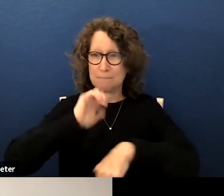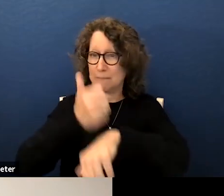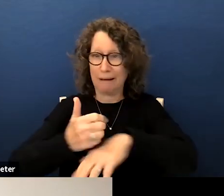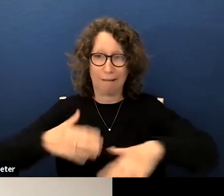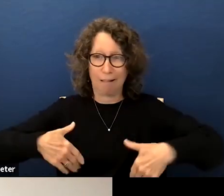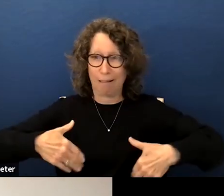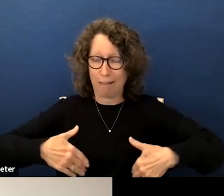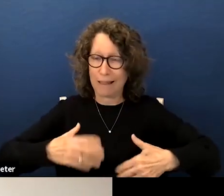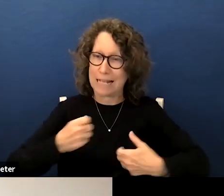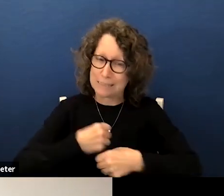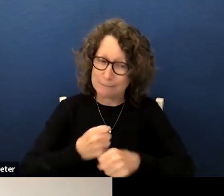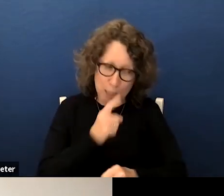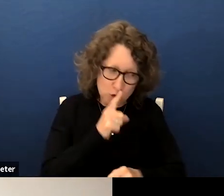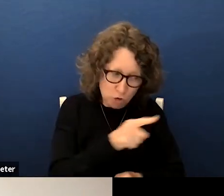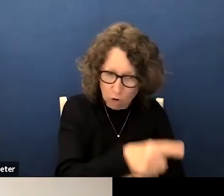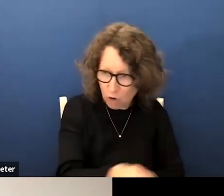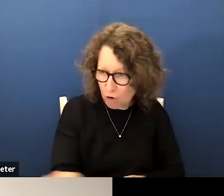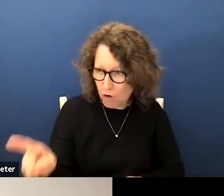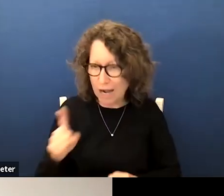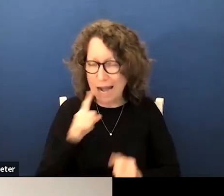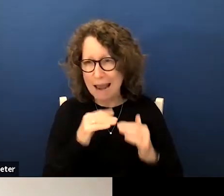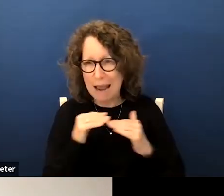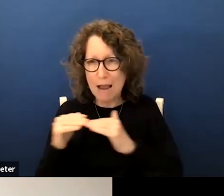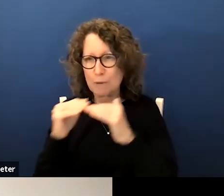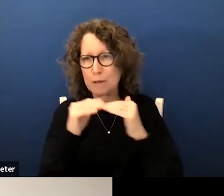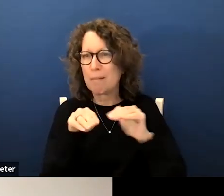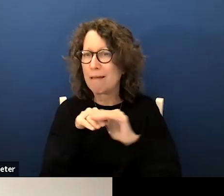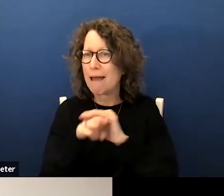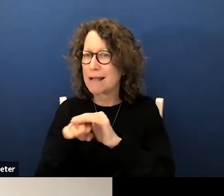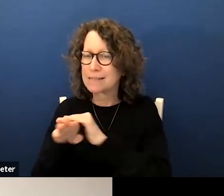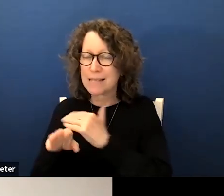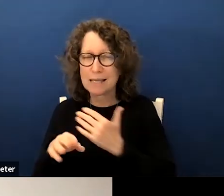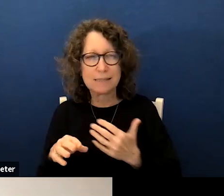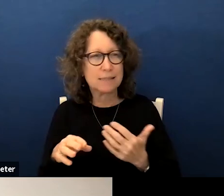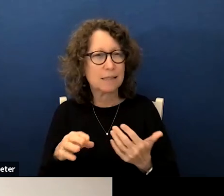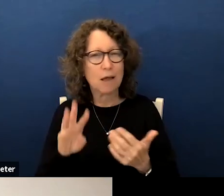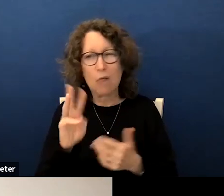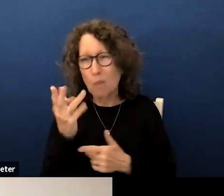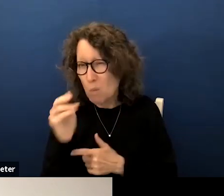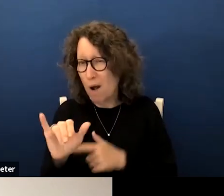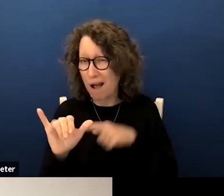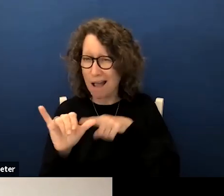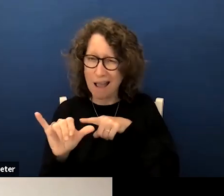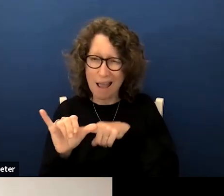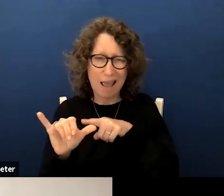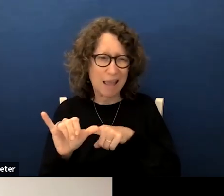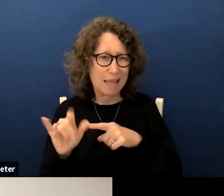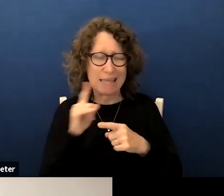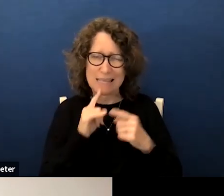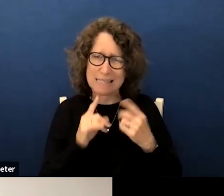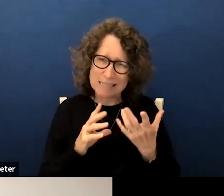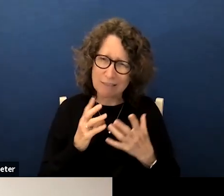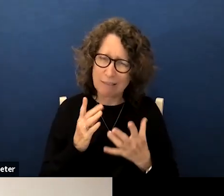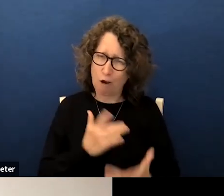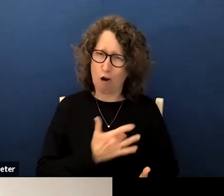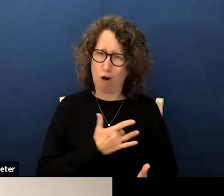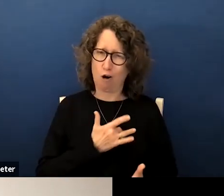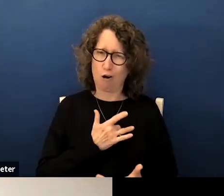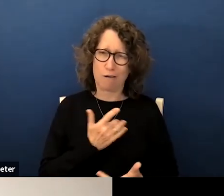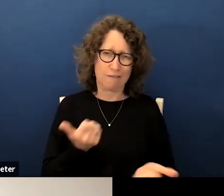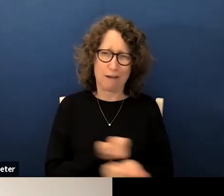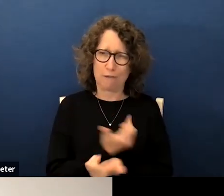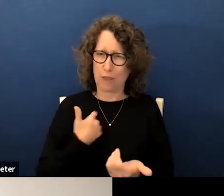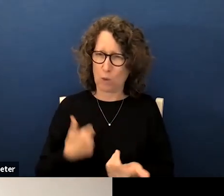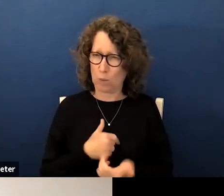it's making sure that there's equitable access it's it the why is is the essence in the heart of what we do